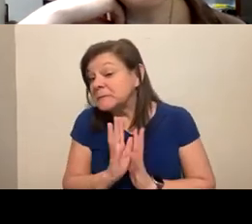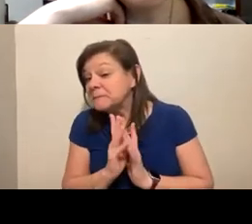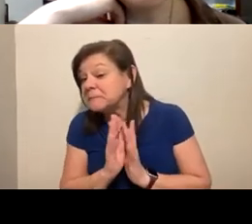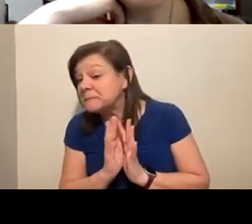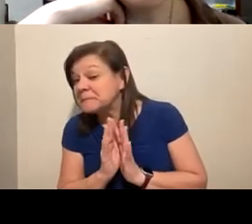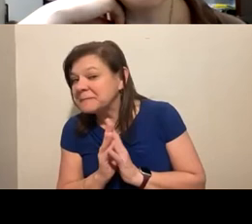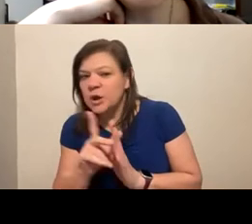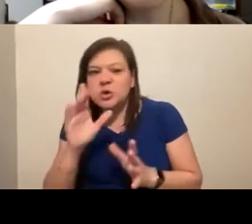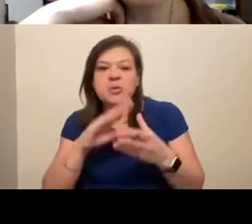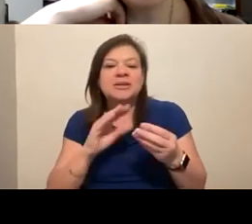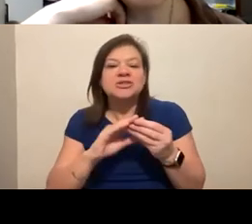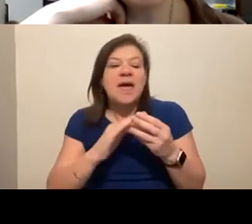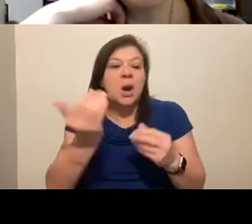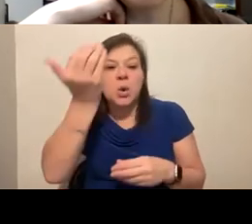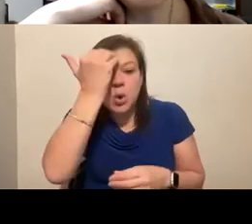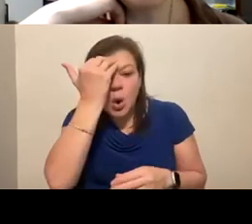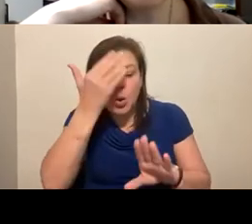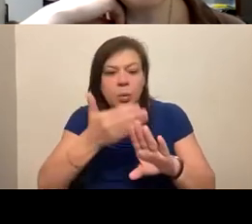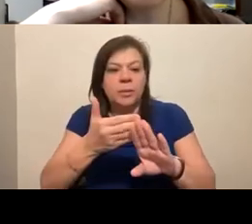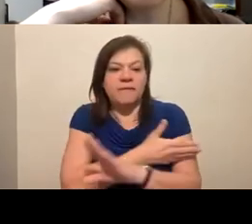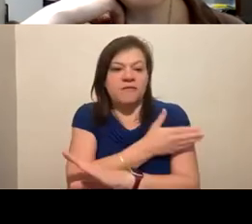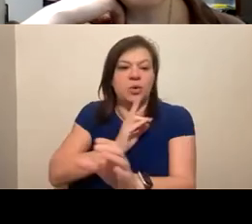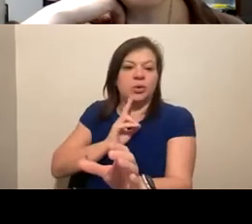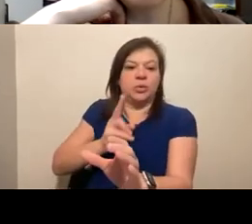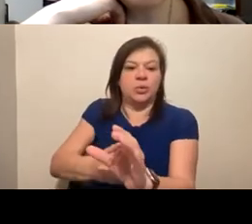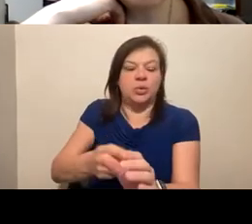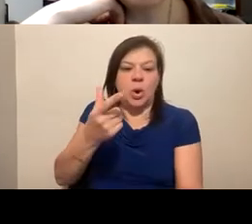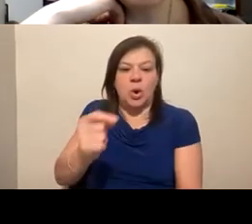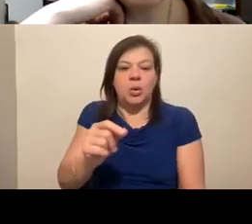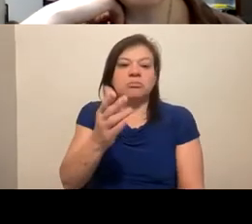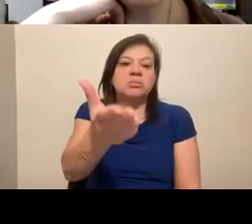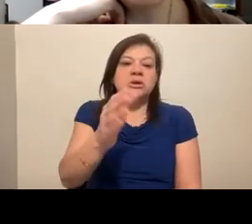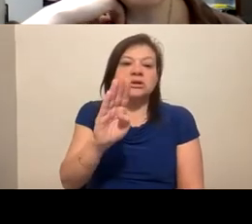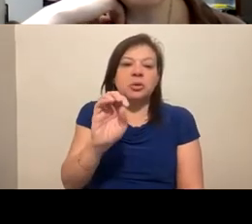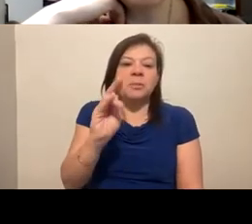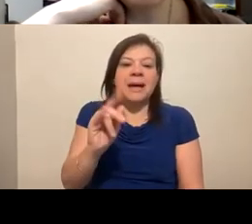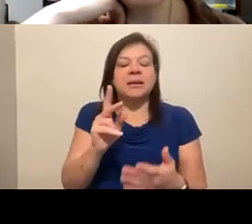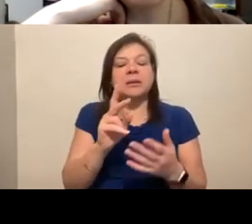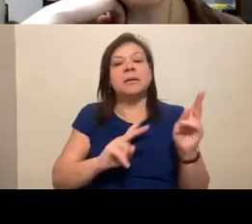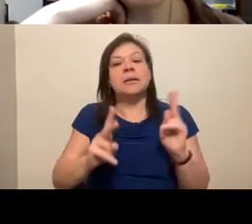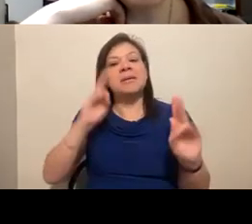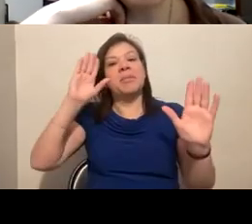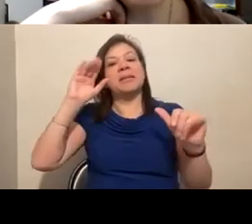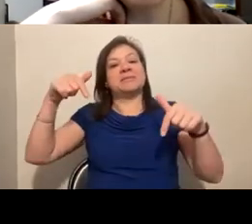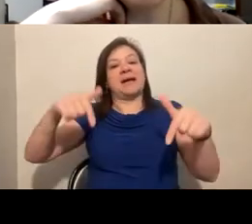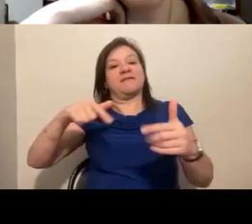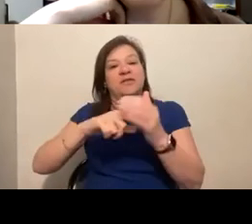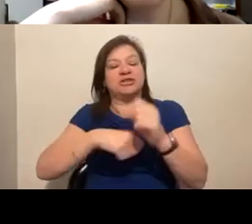know before you go. So, Betty, what should people expect for this year's conference?